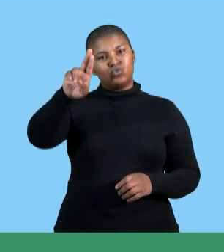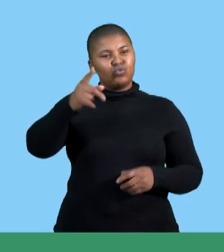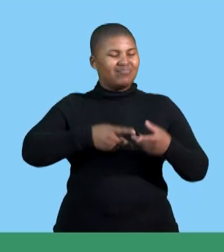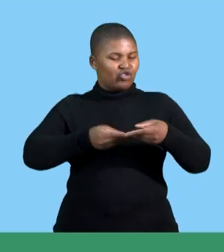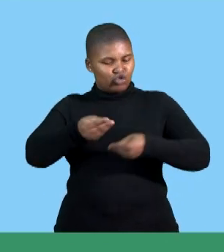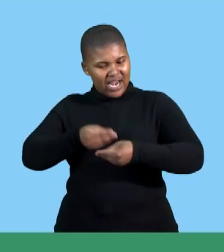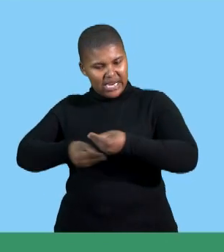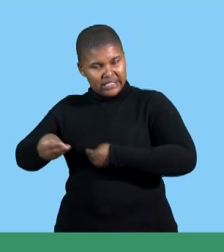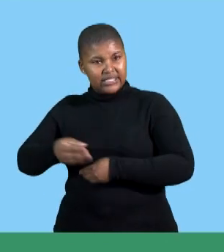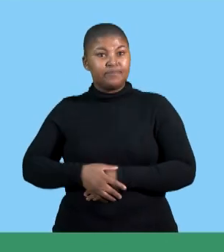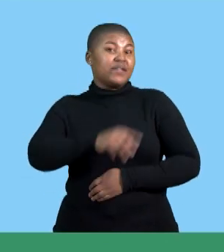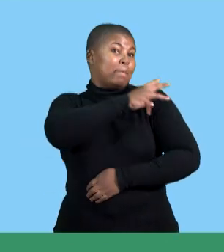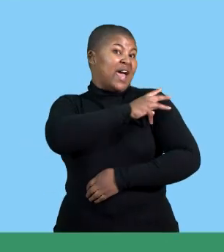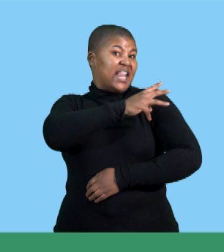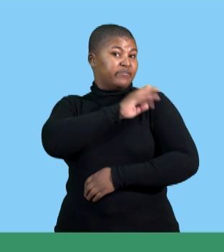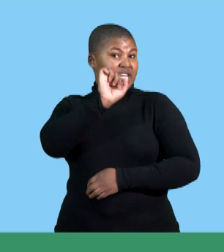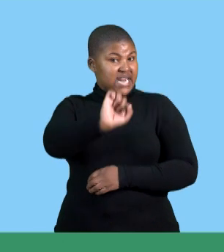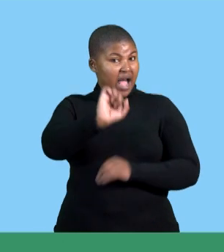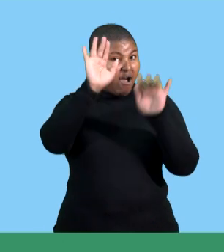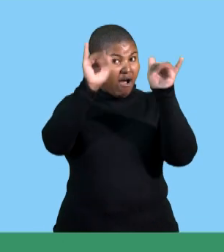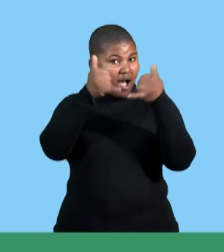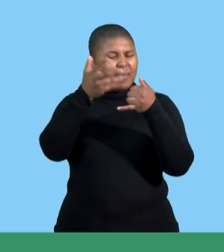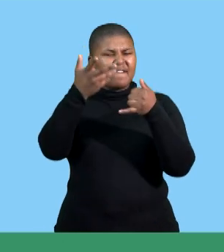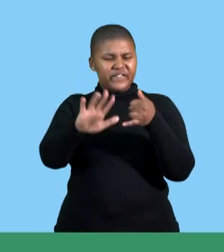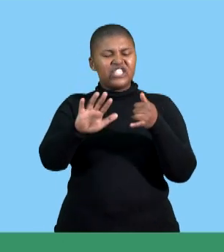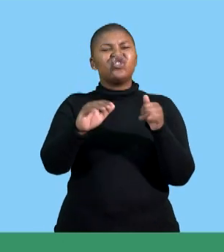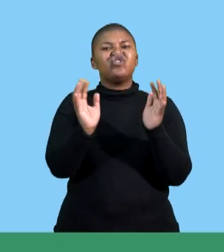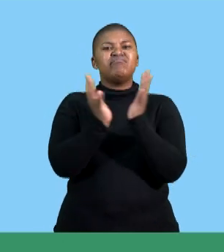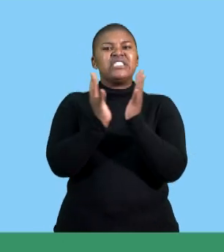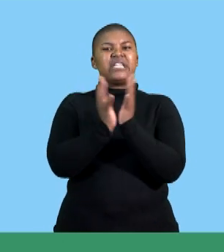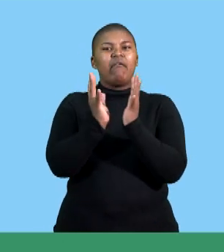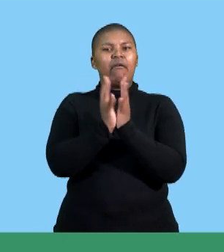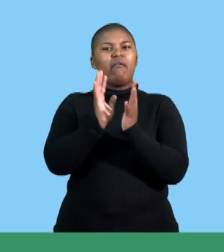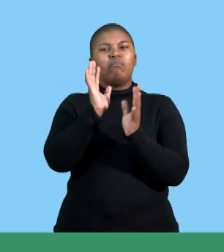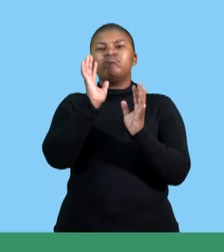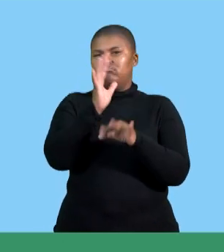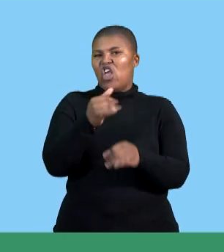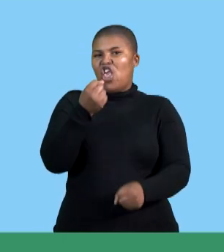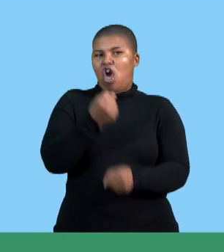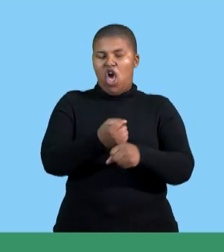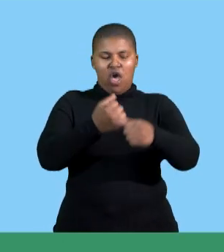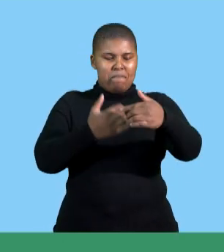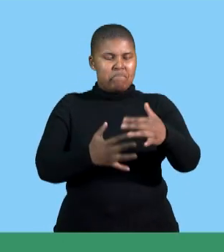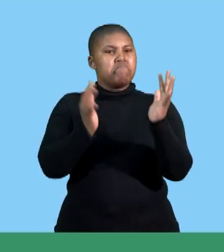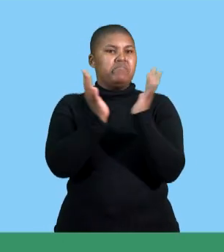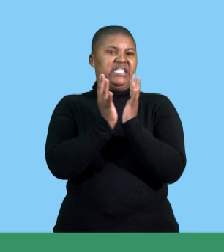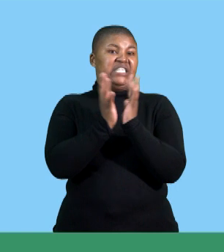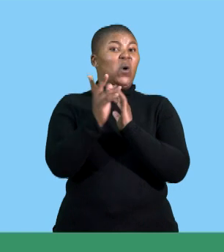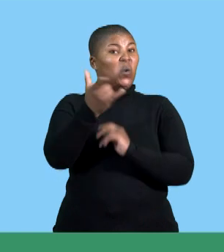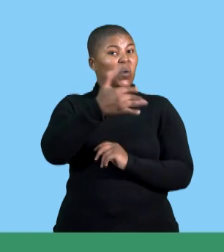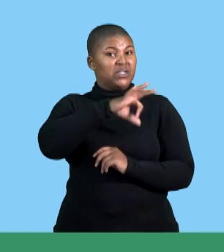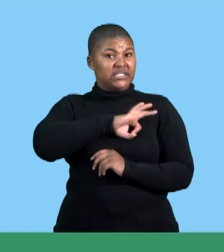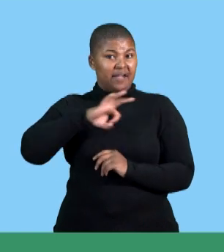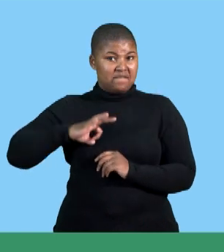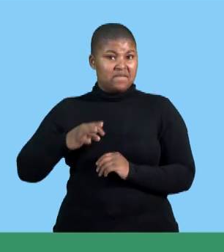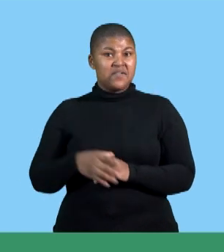held an annual general meeting with all employees the meeting focused on planning for 2024 and